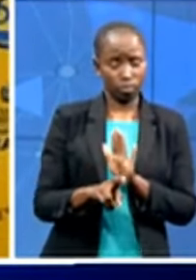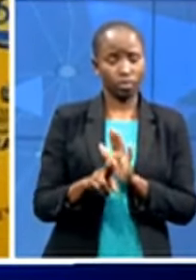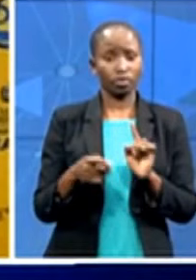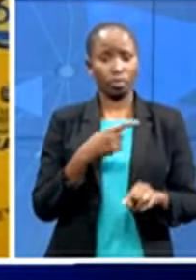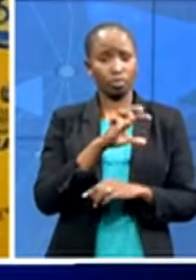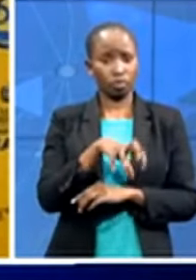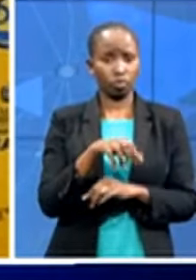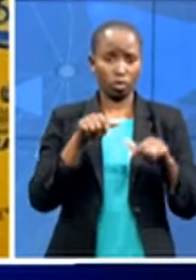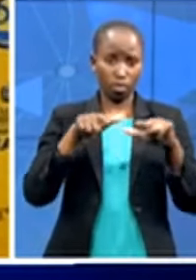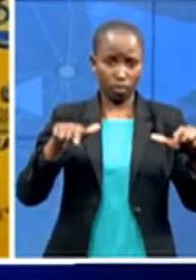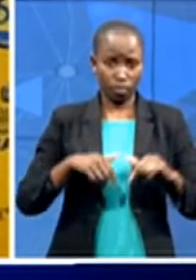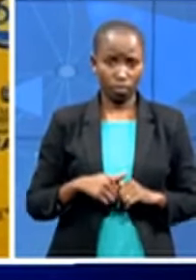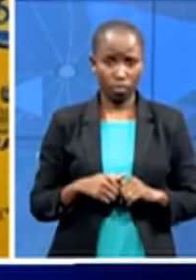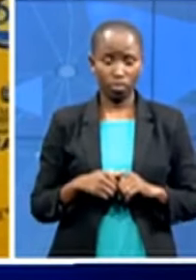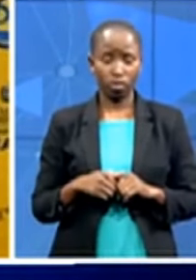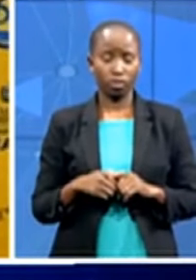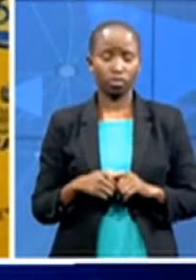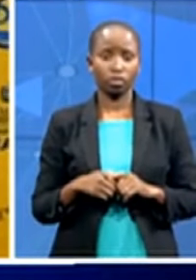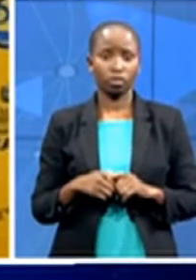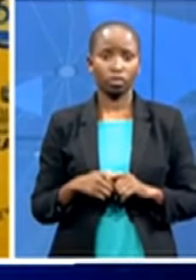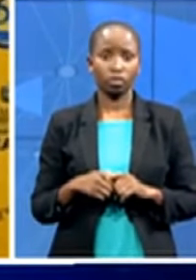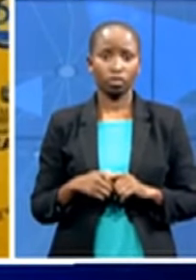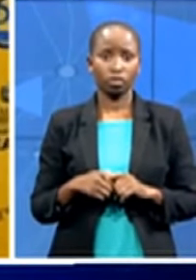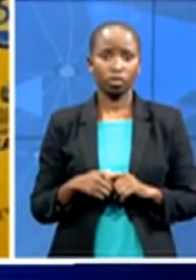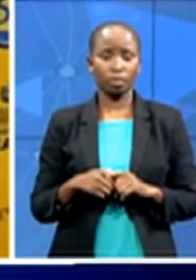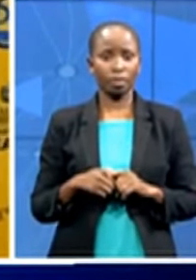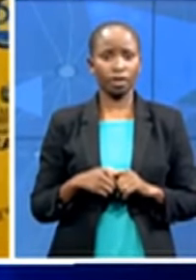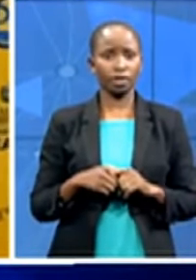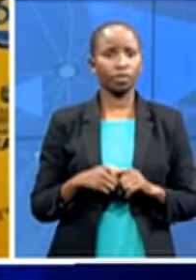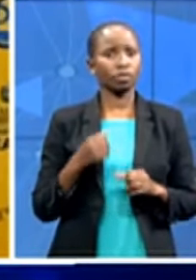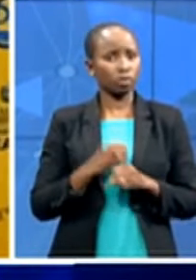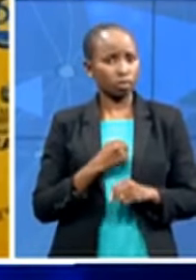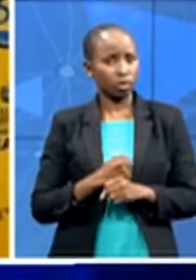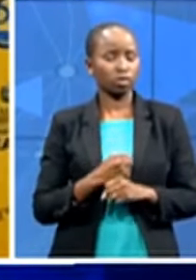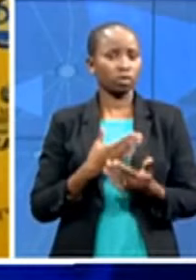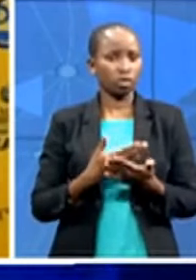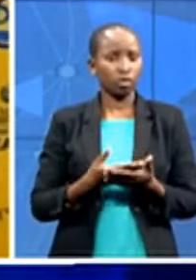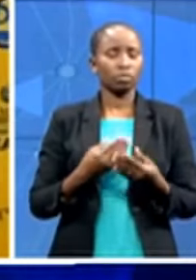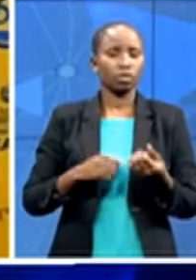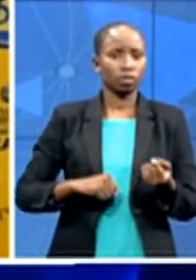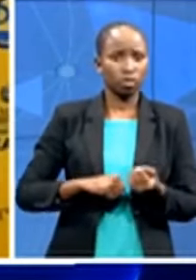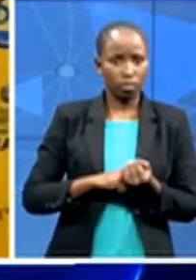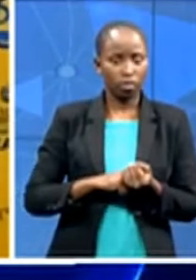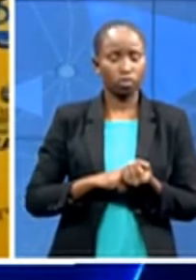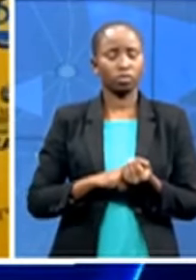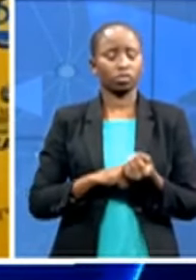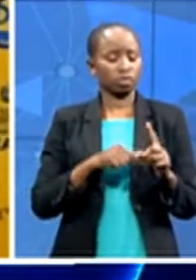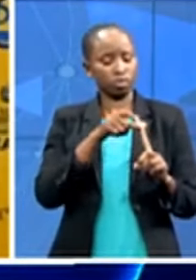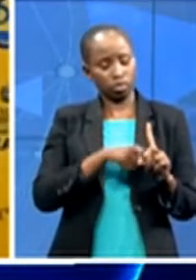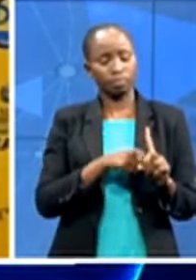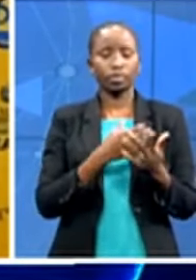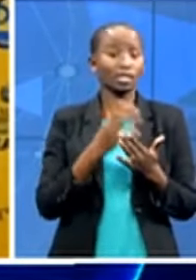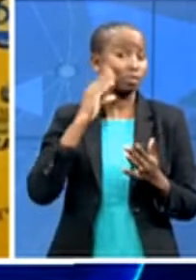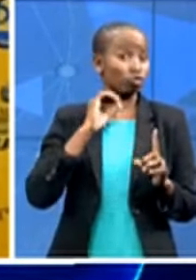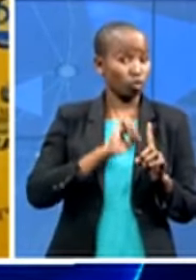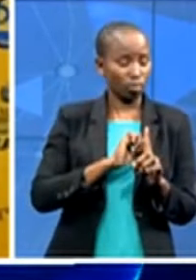to work supporting him and also learning from his experience and his skills so we